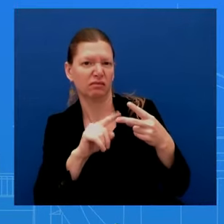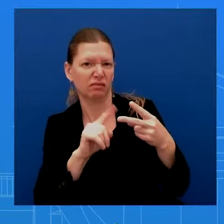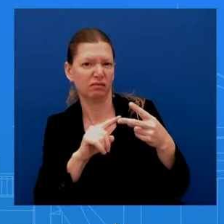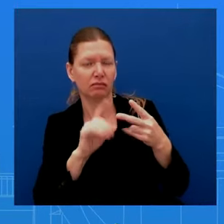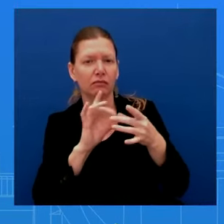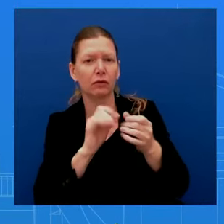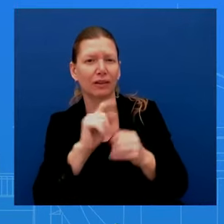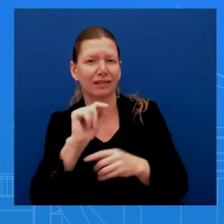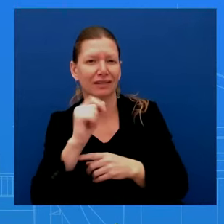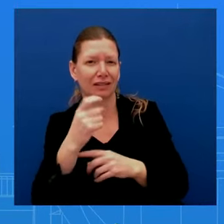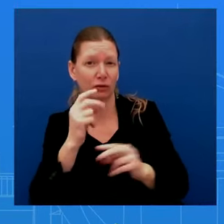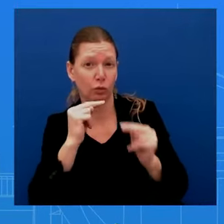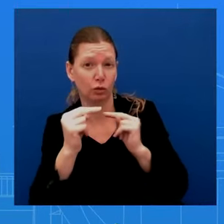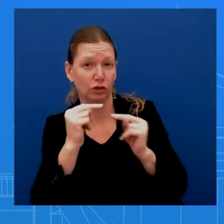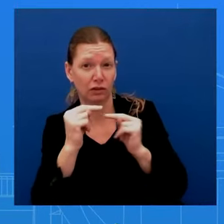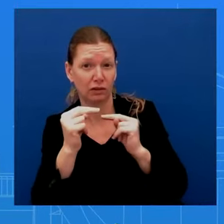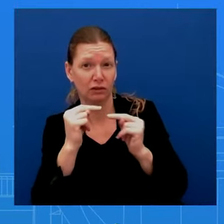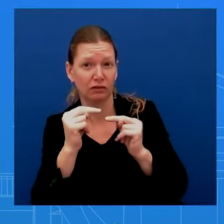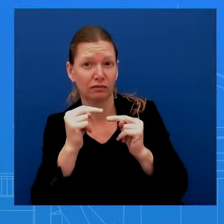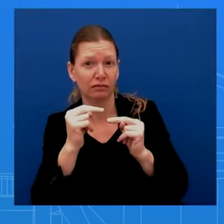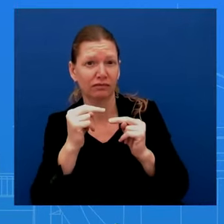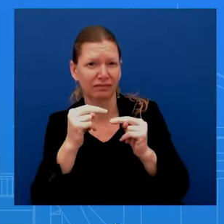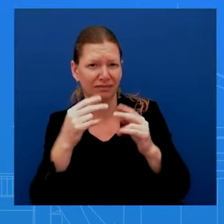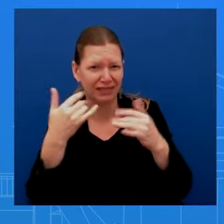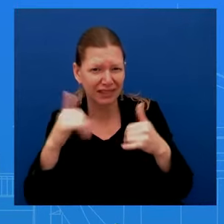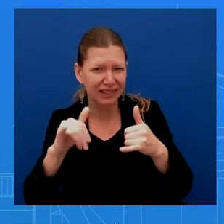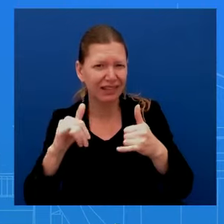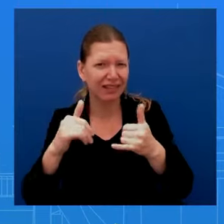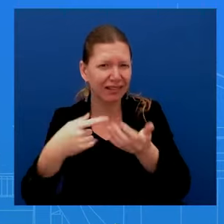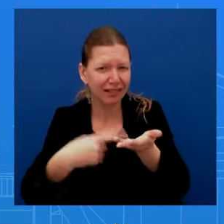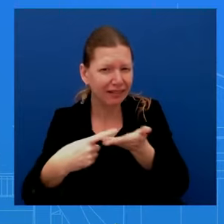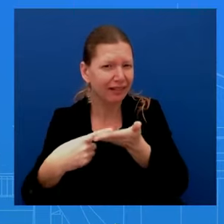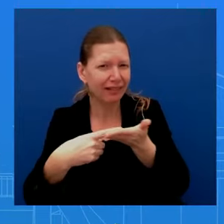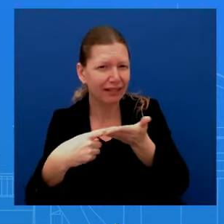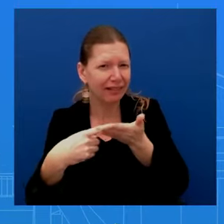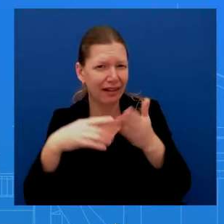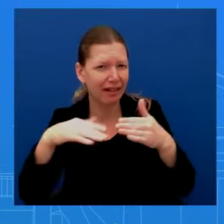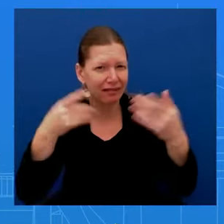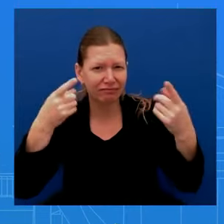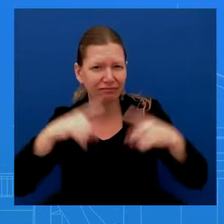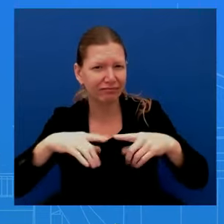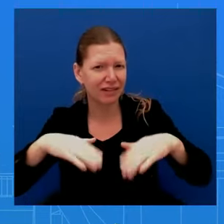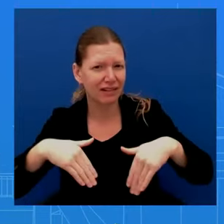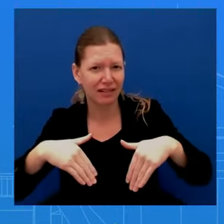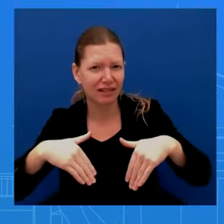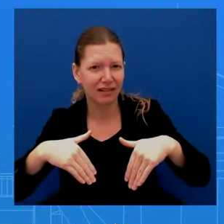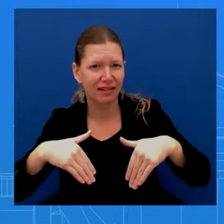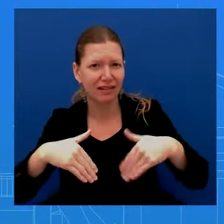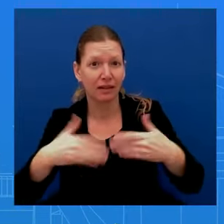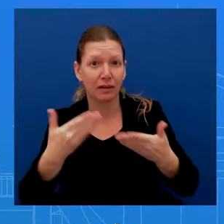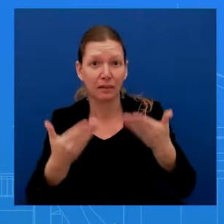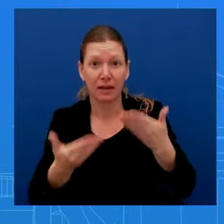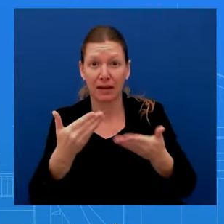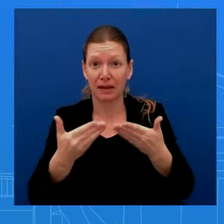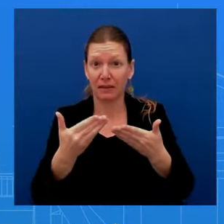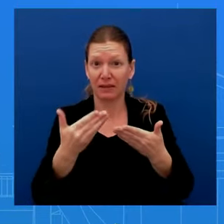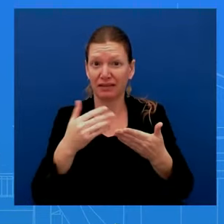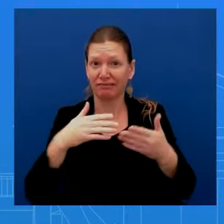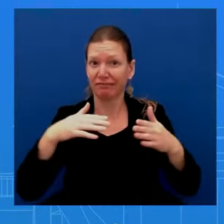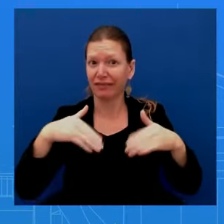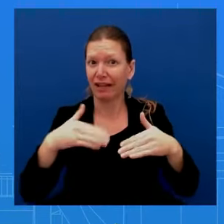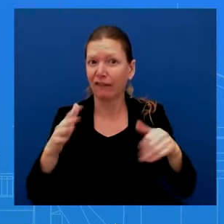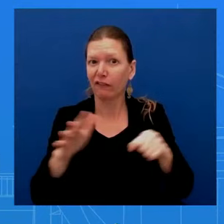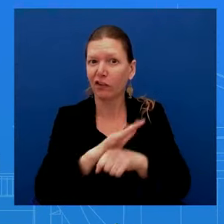guys may not have been able to do a full analysis of the impact, though, if you have. Feel free to share it with us. But